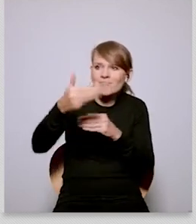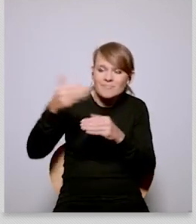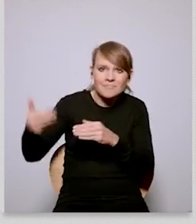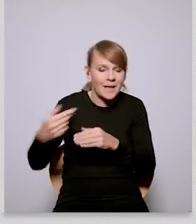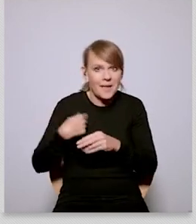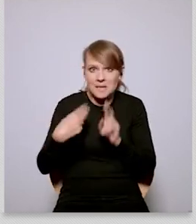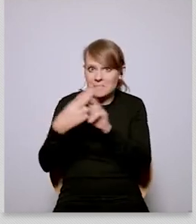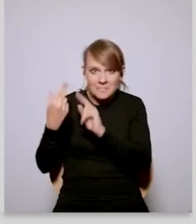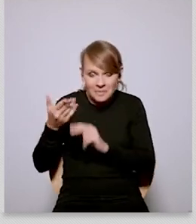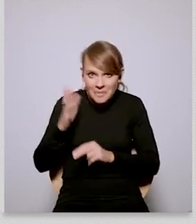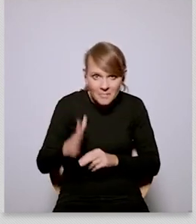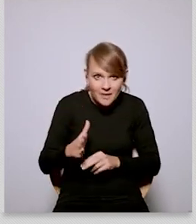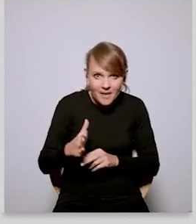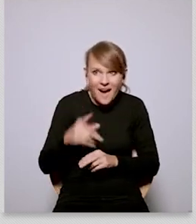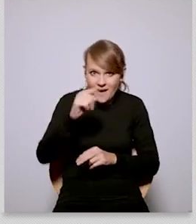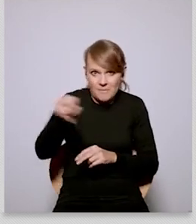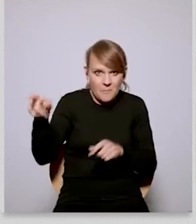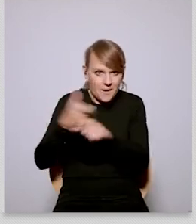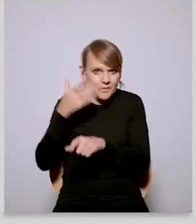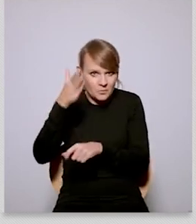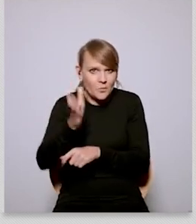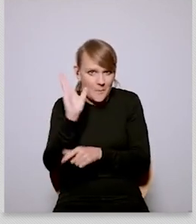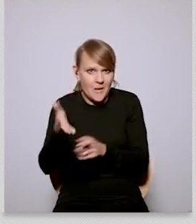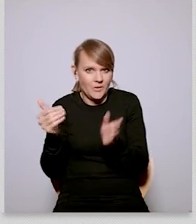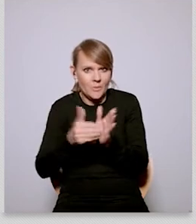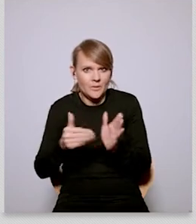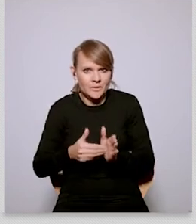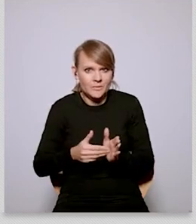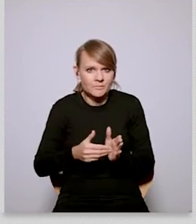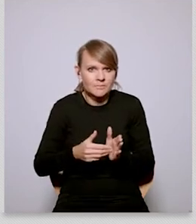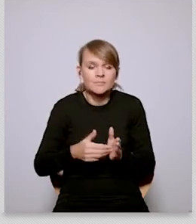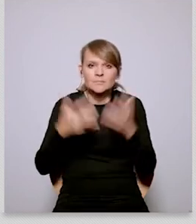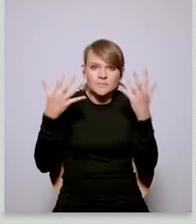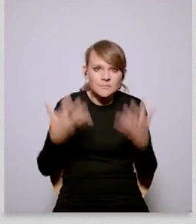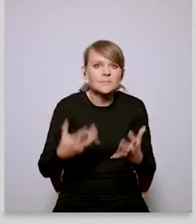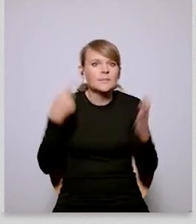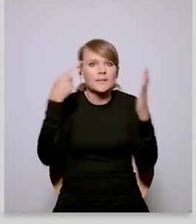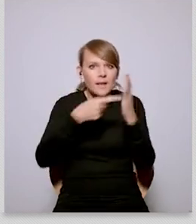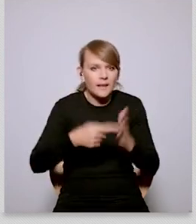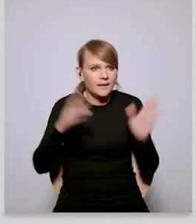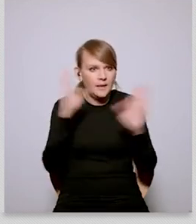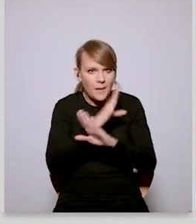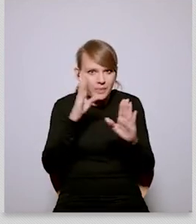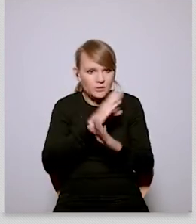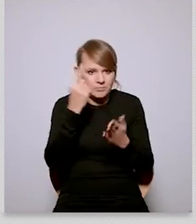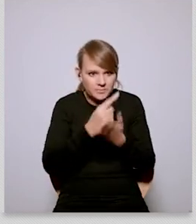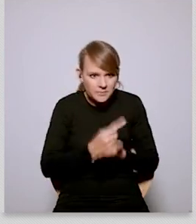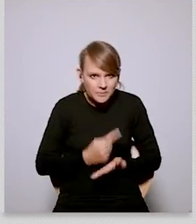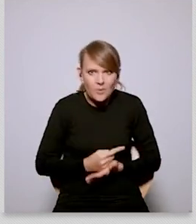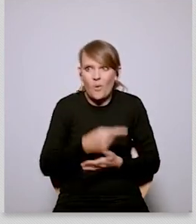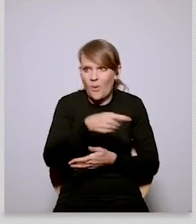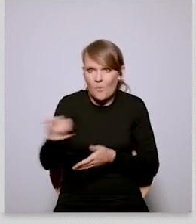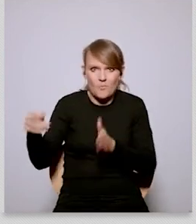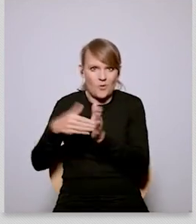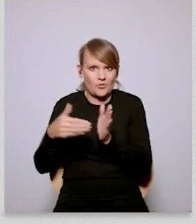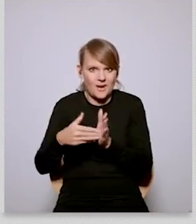to fulfill the ndcs that we're setting out at member state levels then then actually um over time uh we risk not